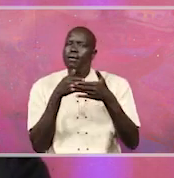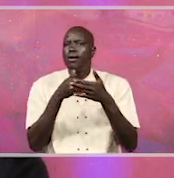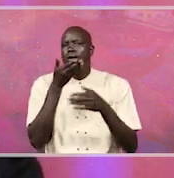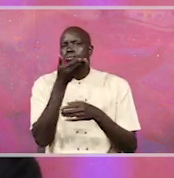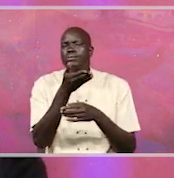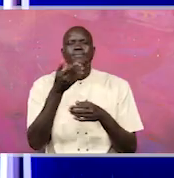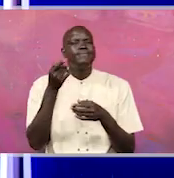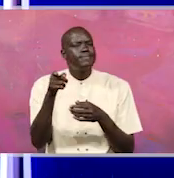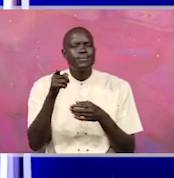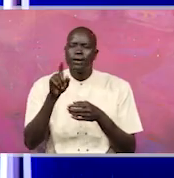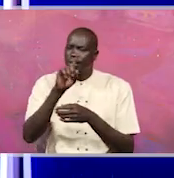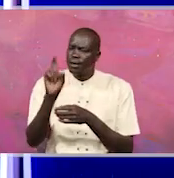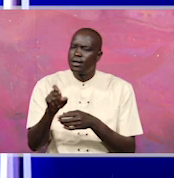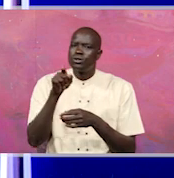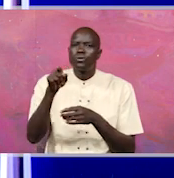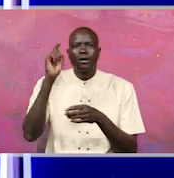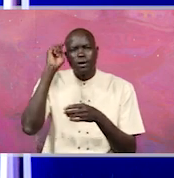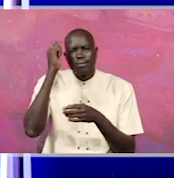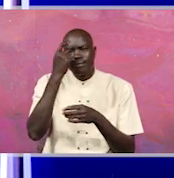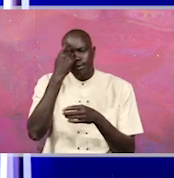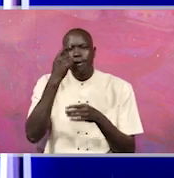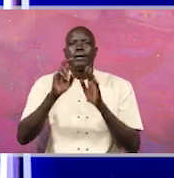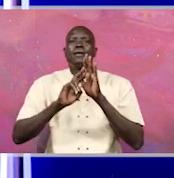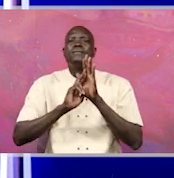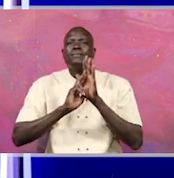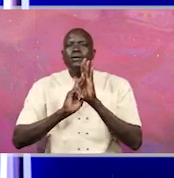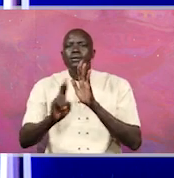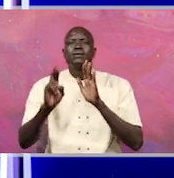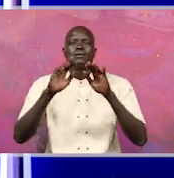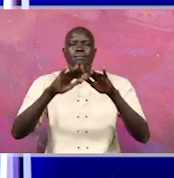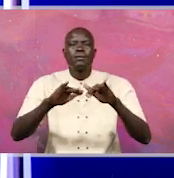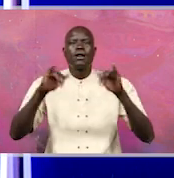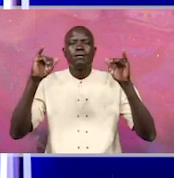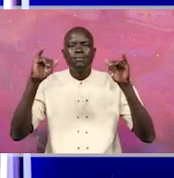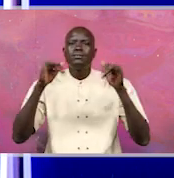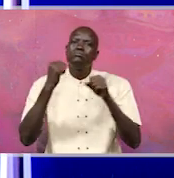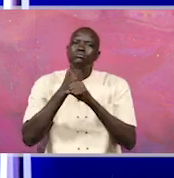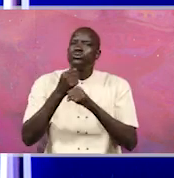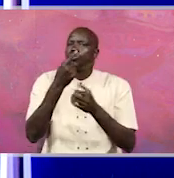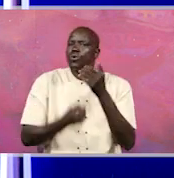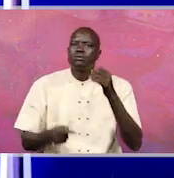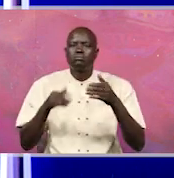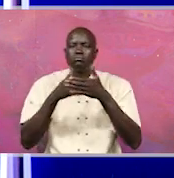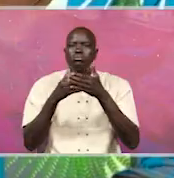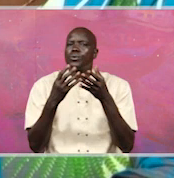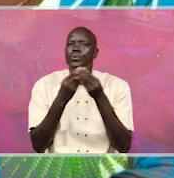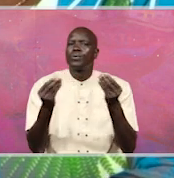So as an arm of government, what is Parliament doing to address this issue of interference?